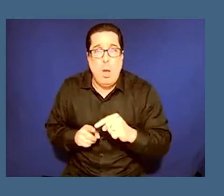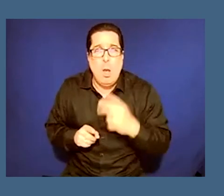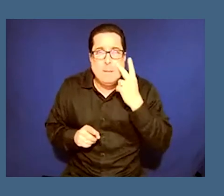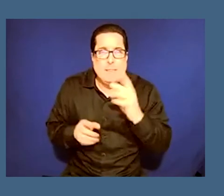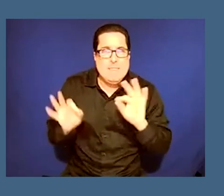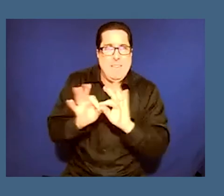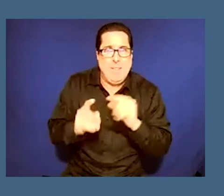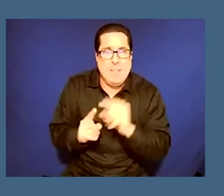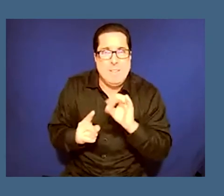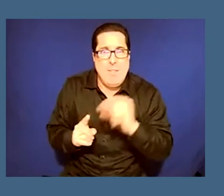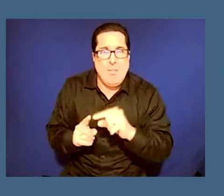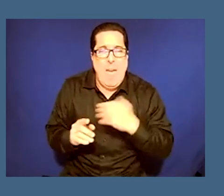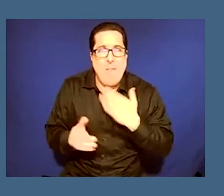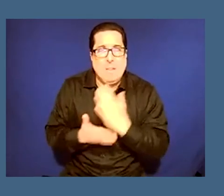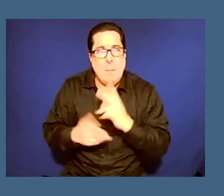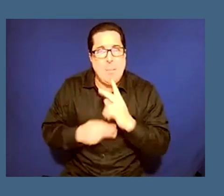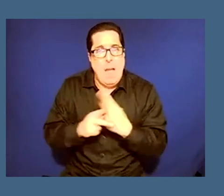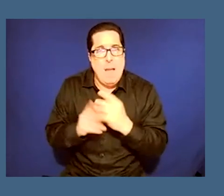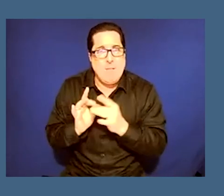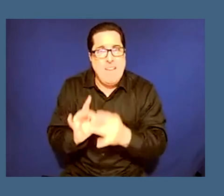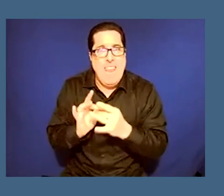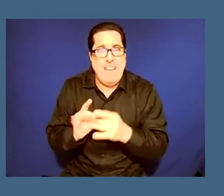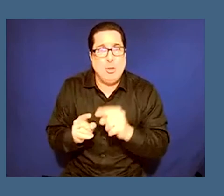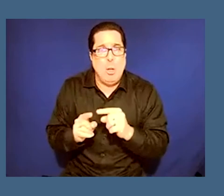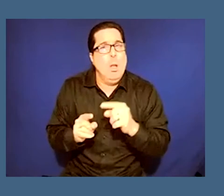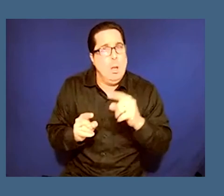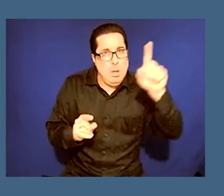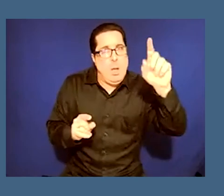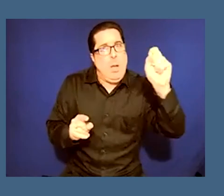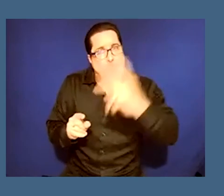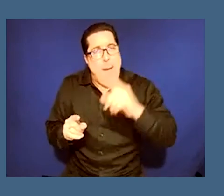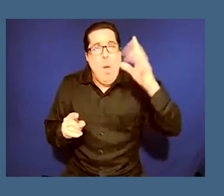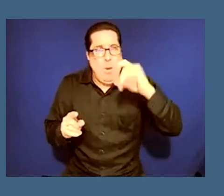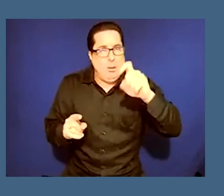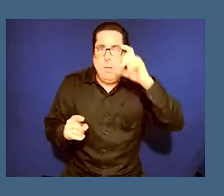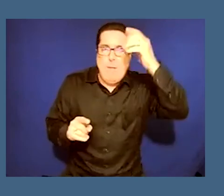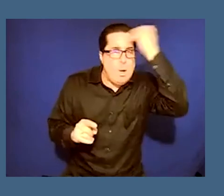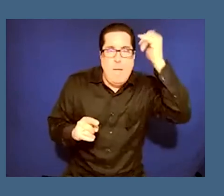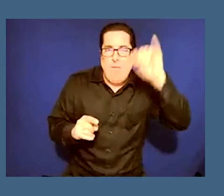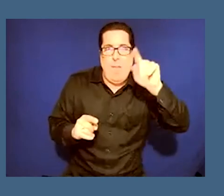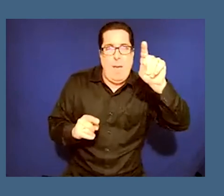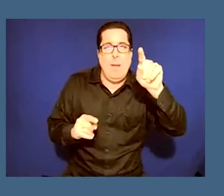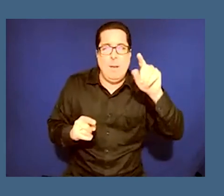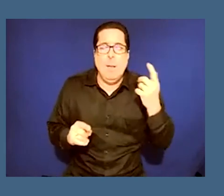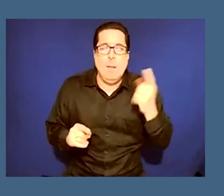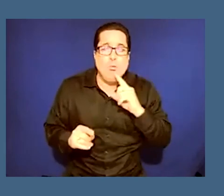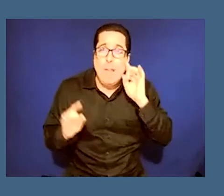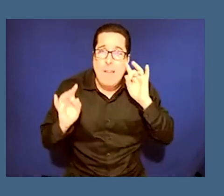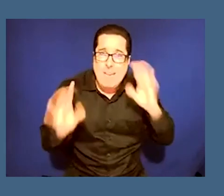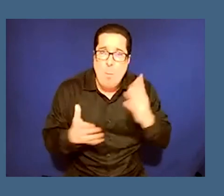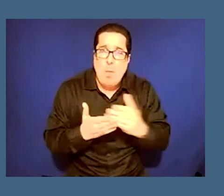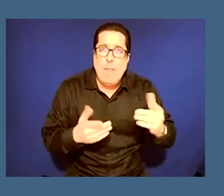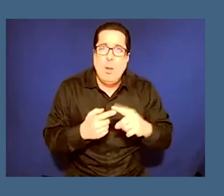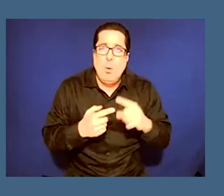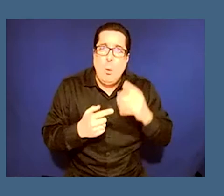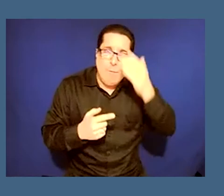has some type of connection and i think we shouldn't forget that i think it's an impossible thing it's a terrible thing to forget that